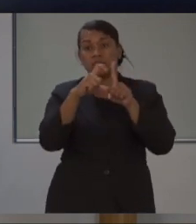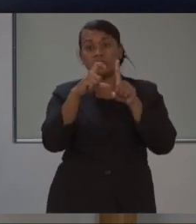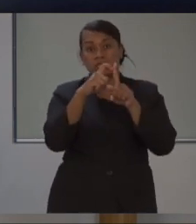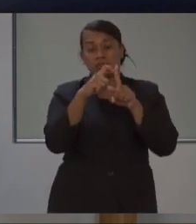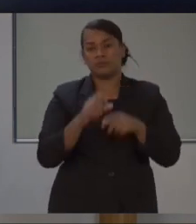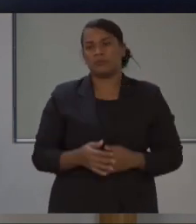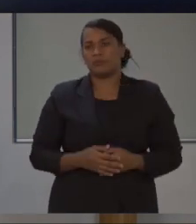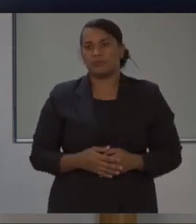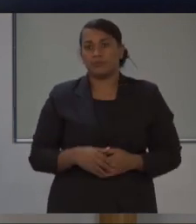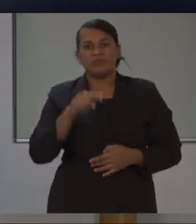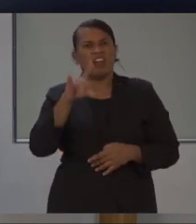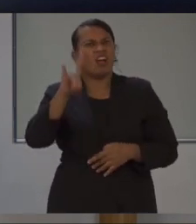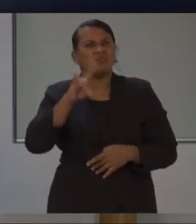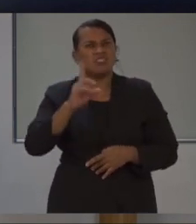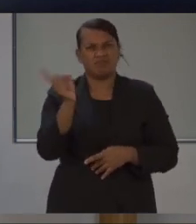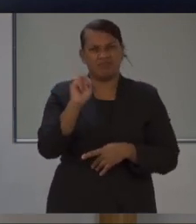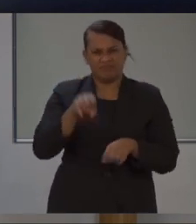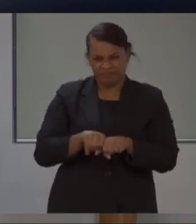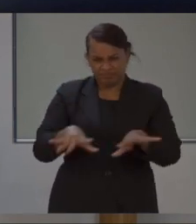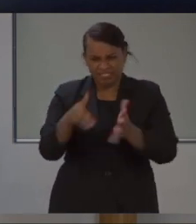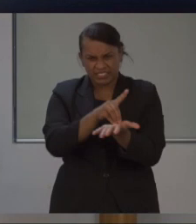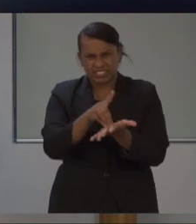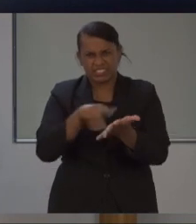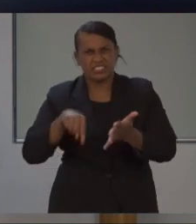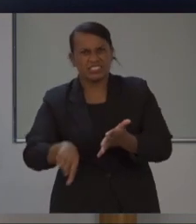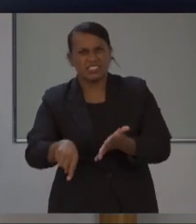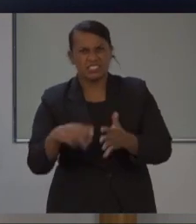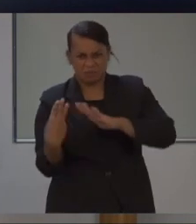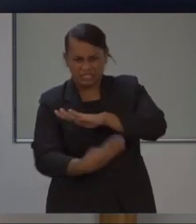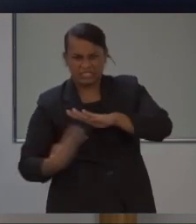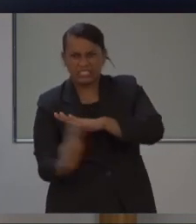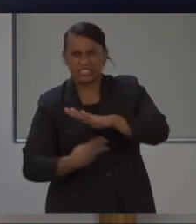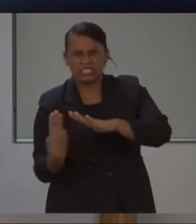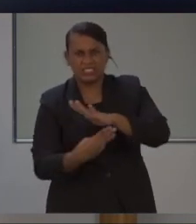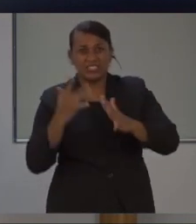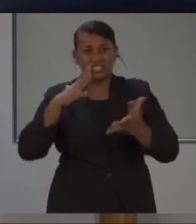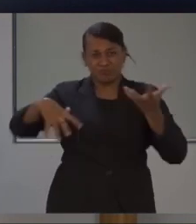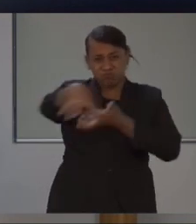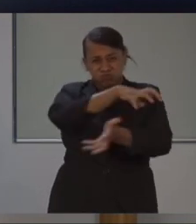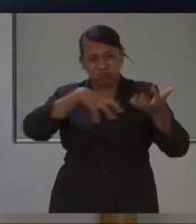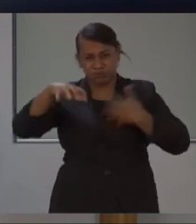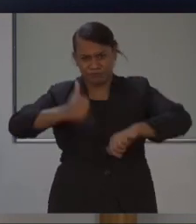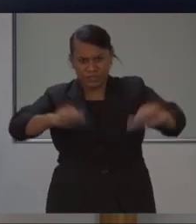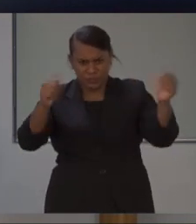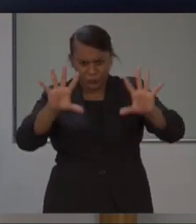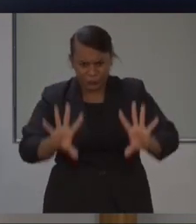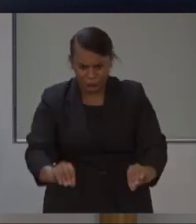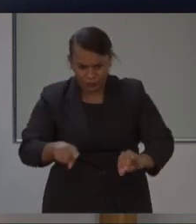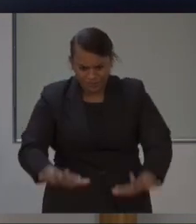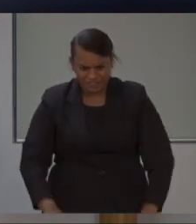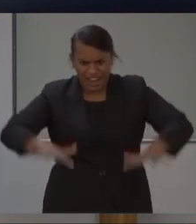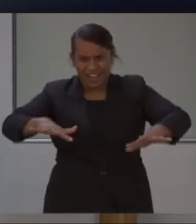leptospirosis, typhoon, dengue, and diarrhea. So while coronavirus will dominate